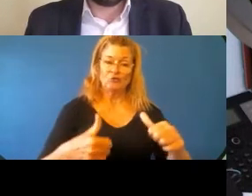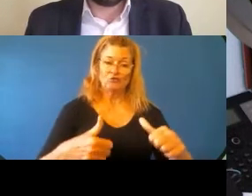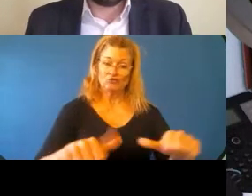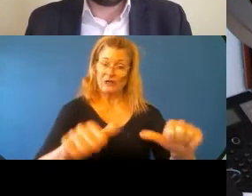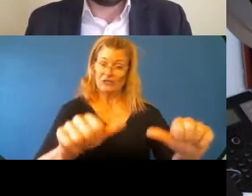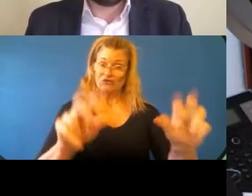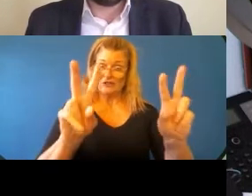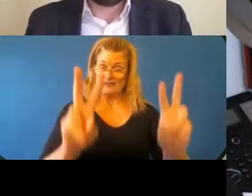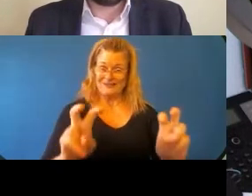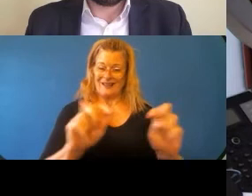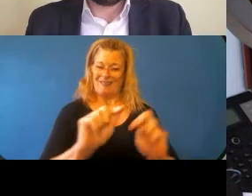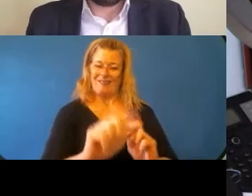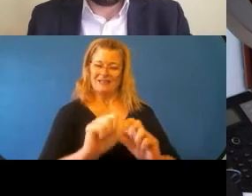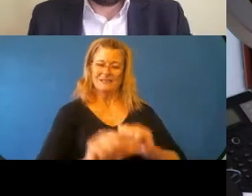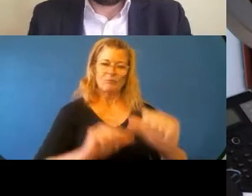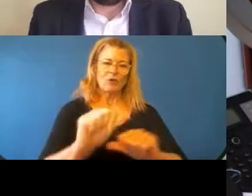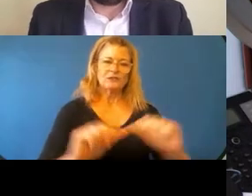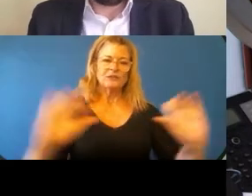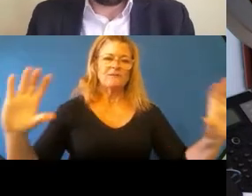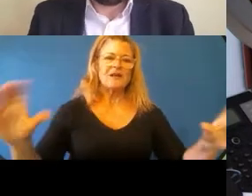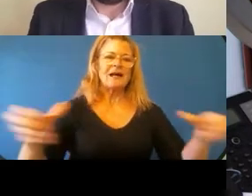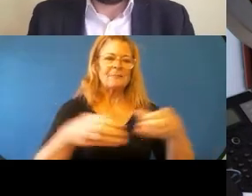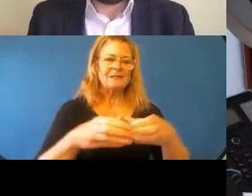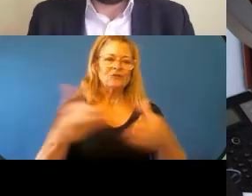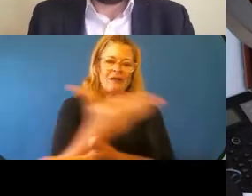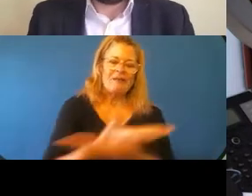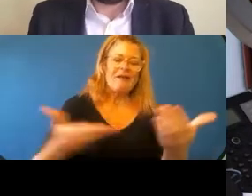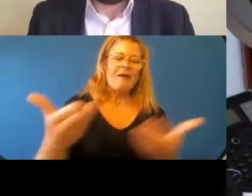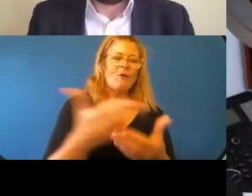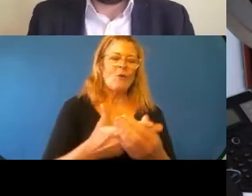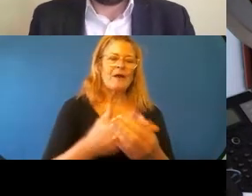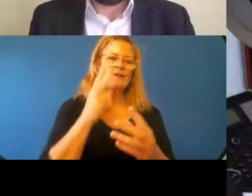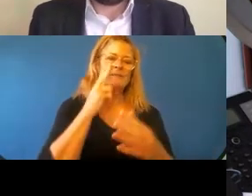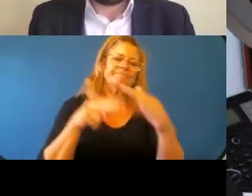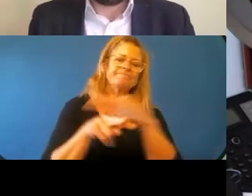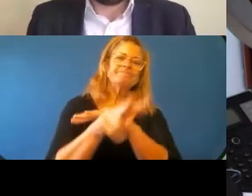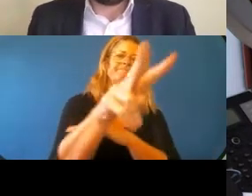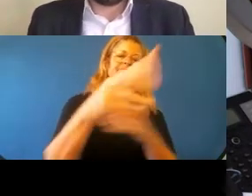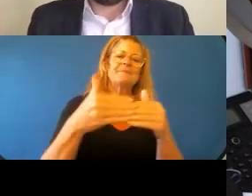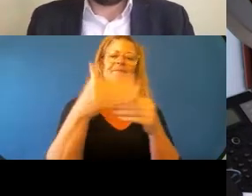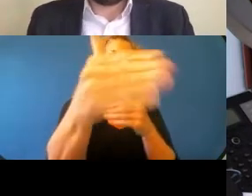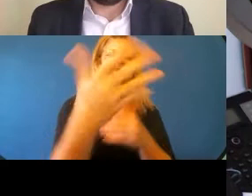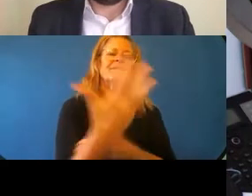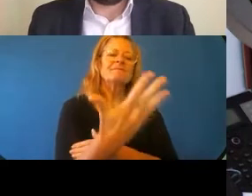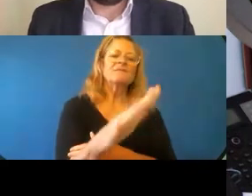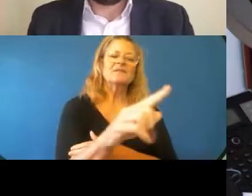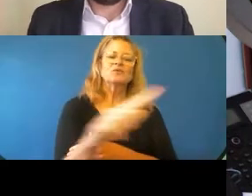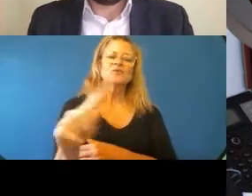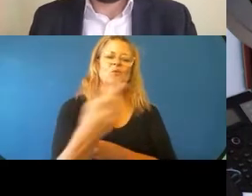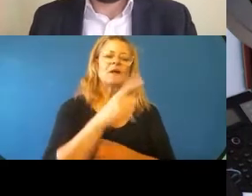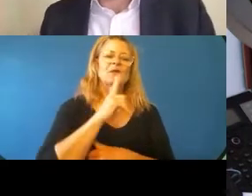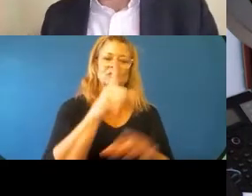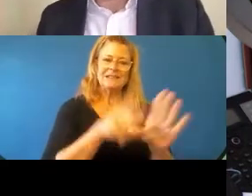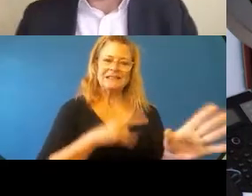process of coming together with a view line of the next 50 to 100 years of the future